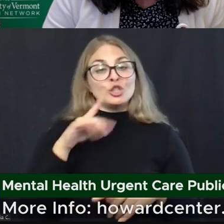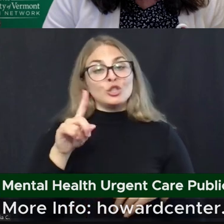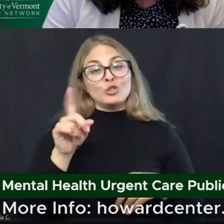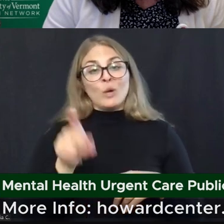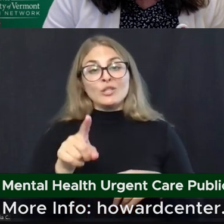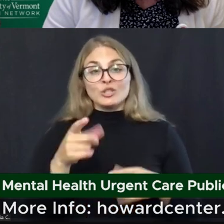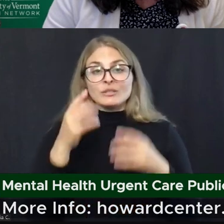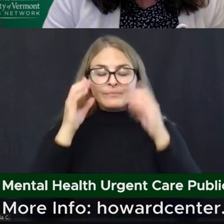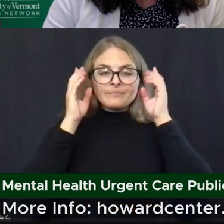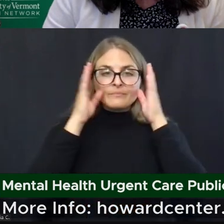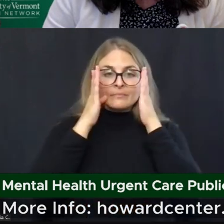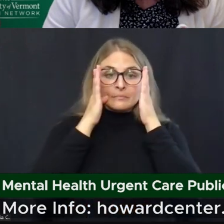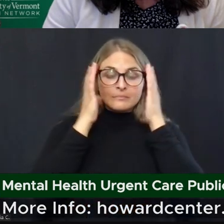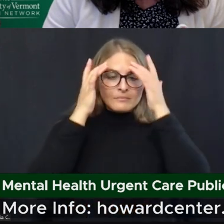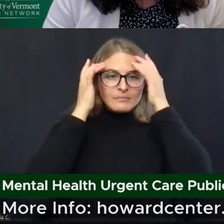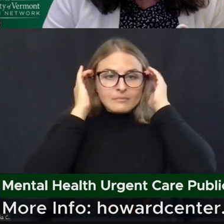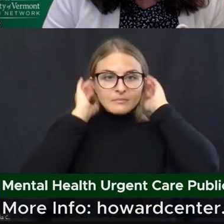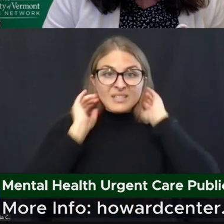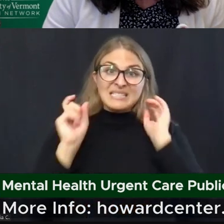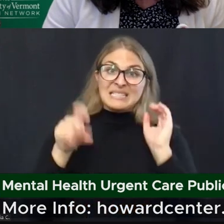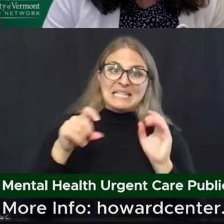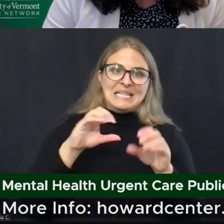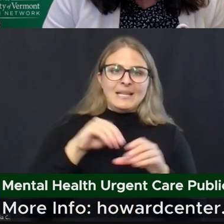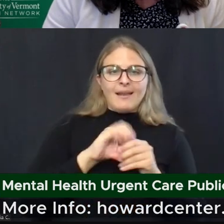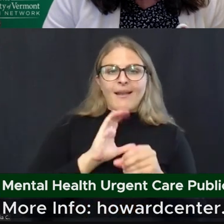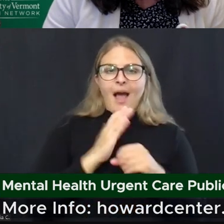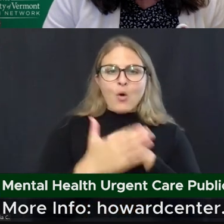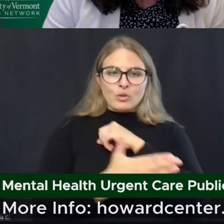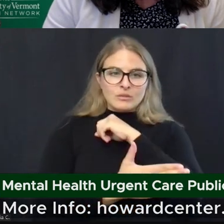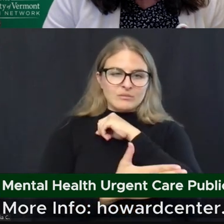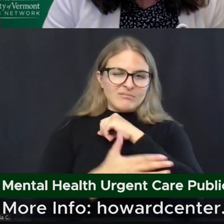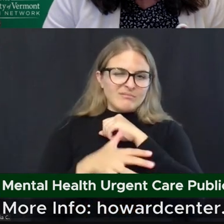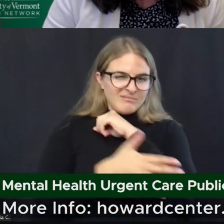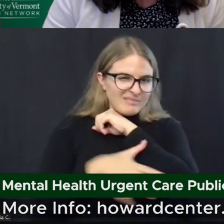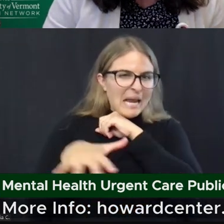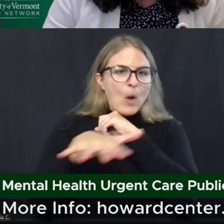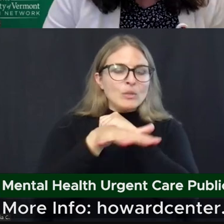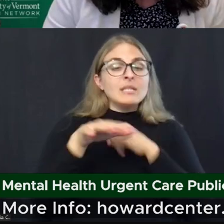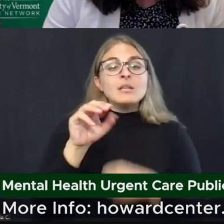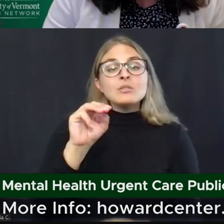a need that we have in our area as well. Maureen, I have a question for you.